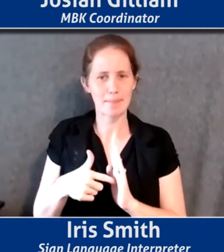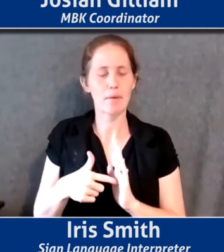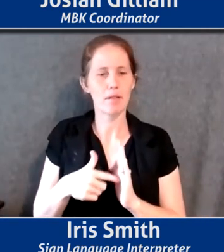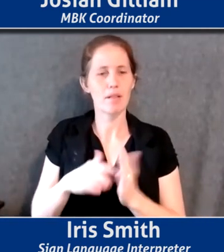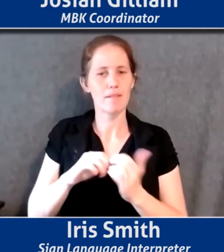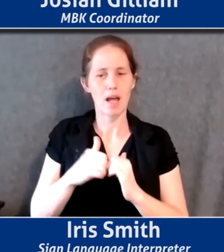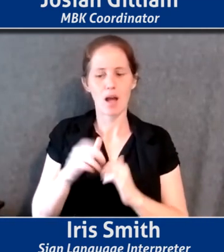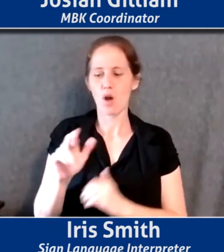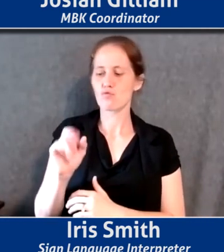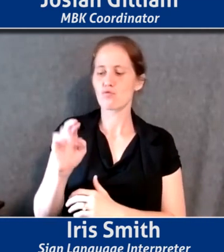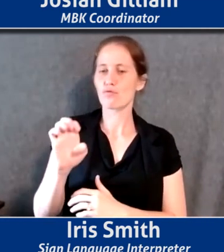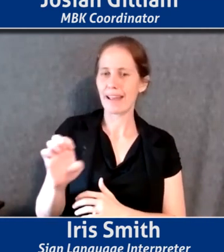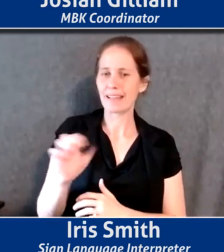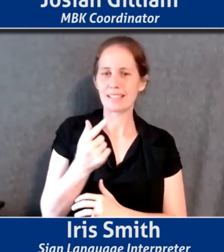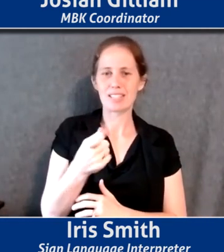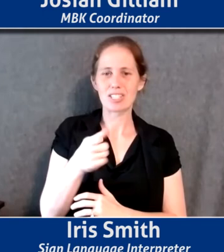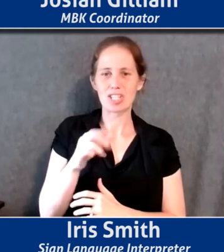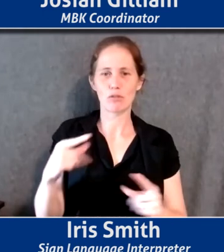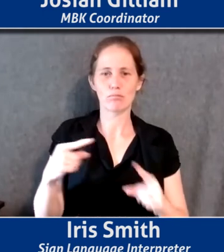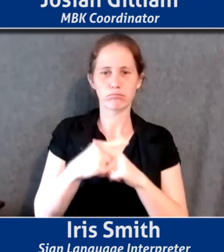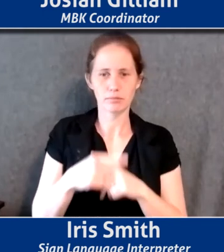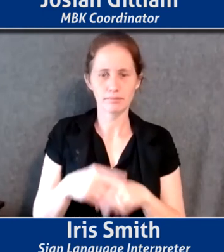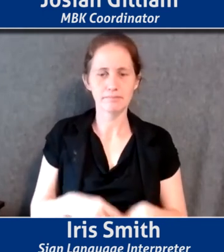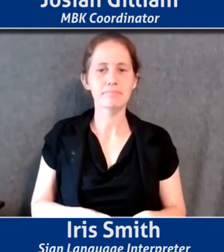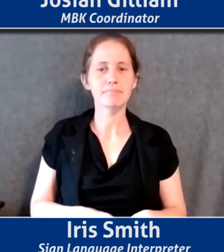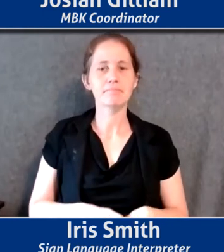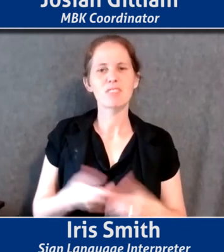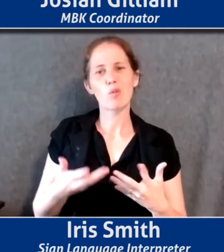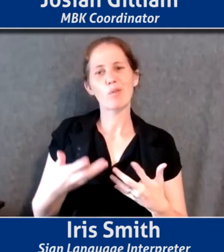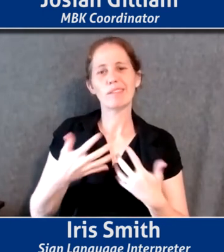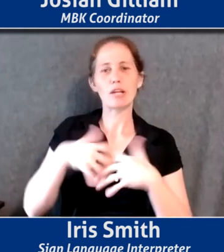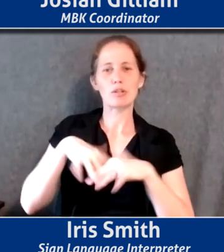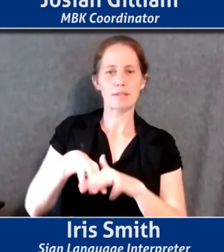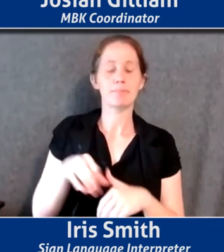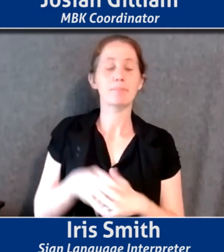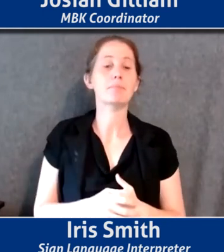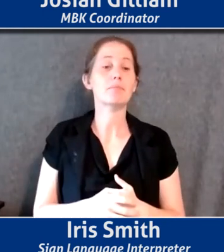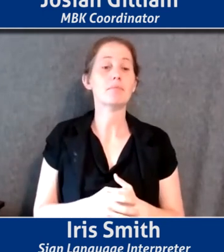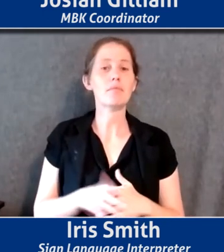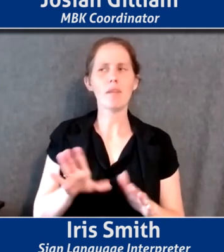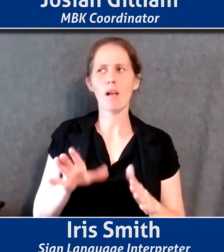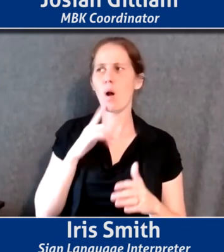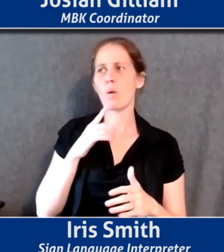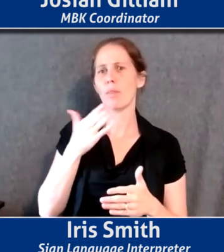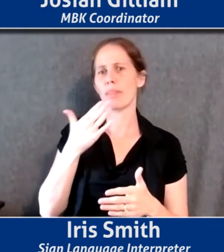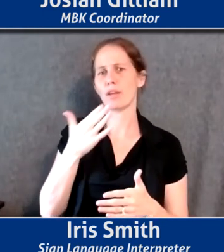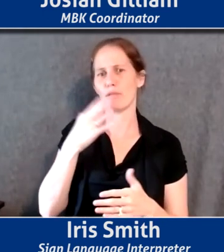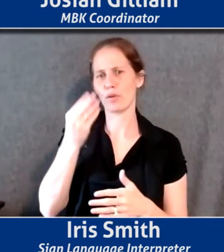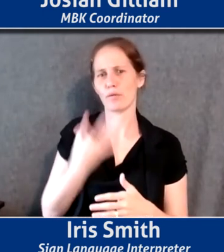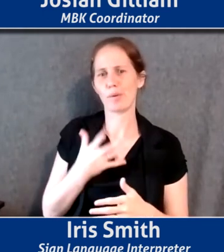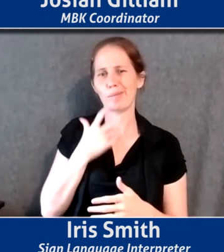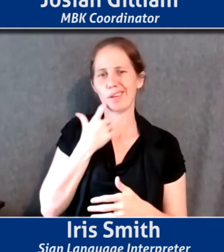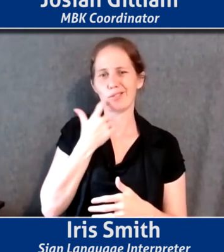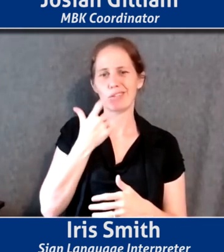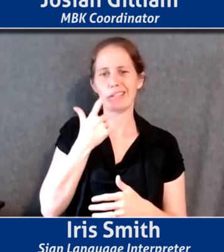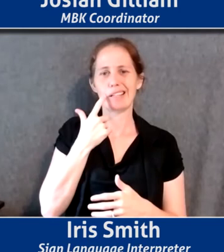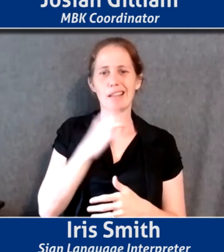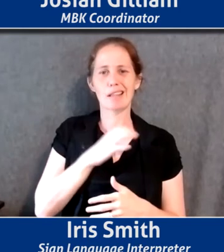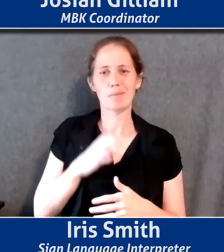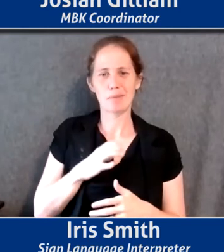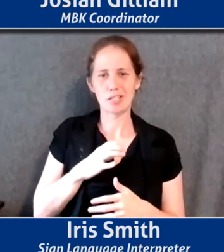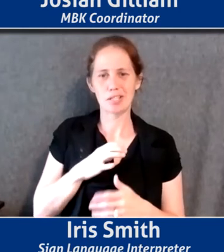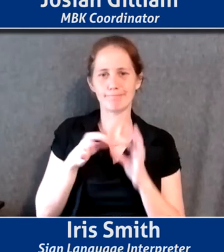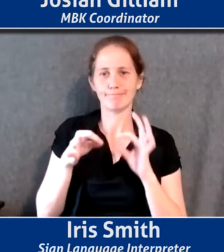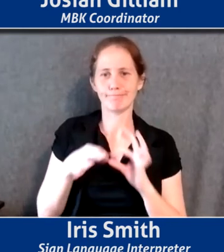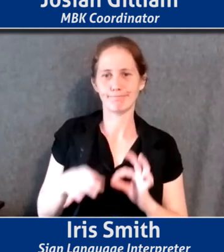race and gender intersection in this case. I'm really glad you brought that up because the gender equity commission released a statement. And, um,